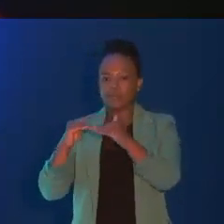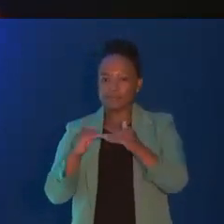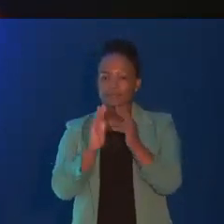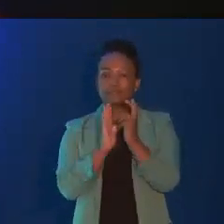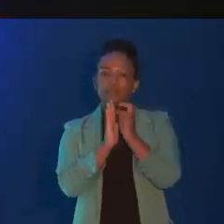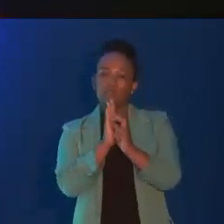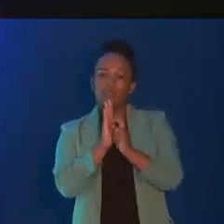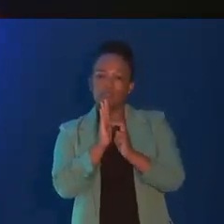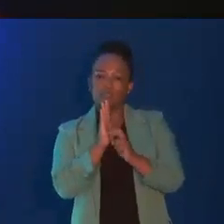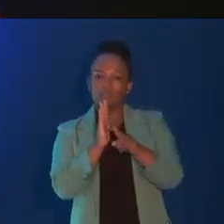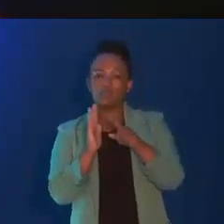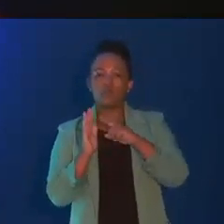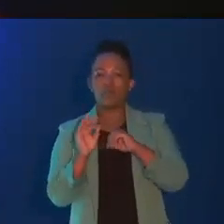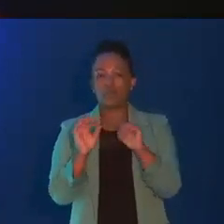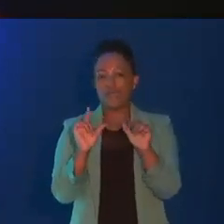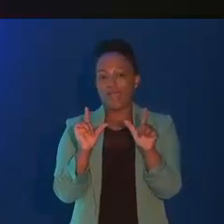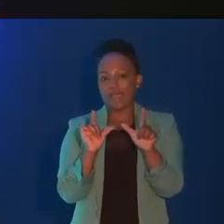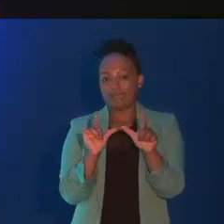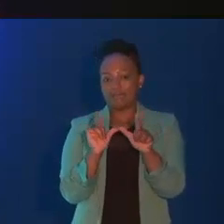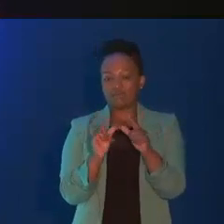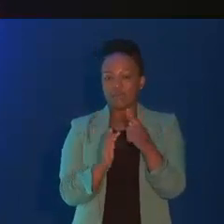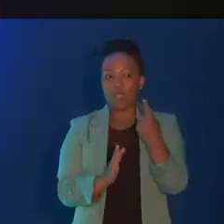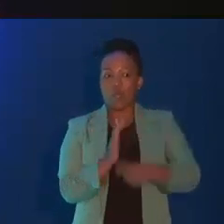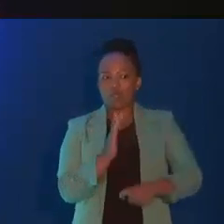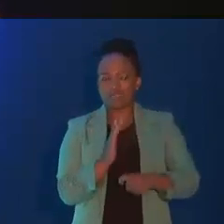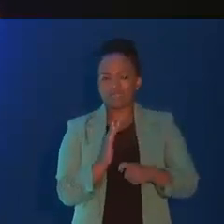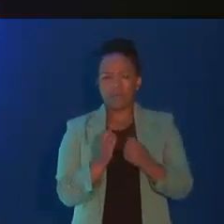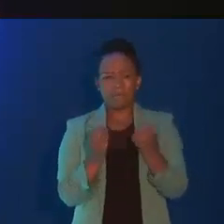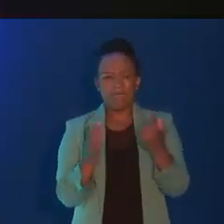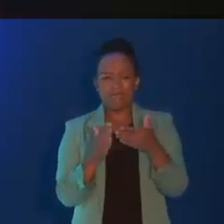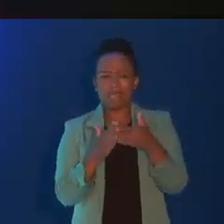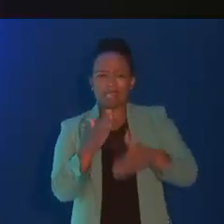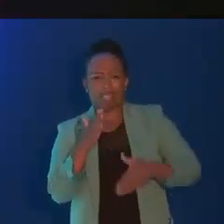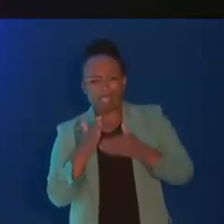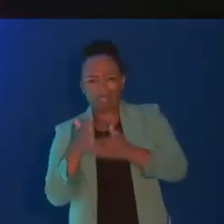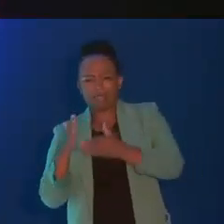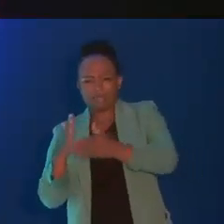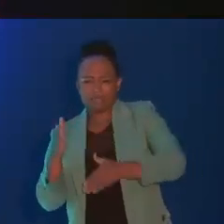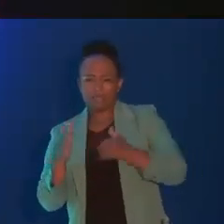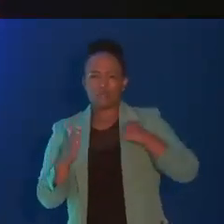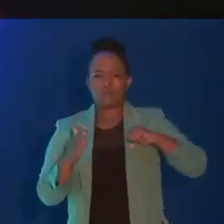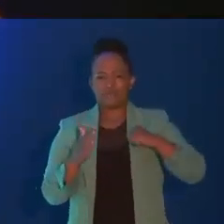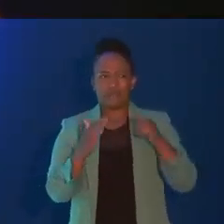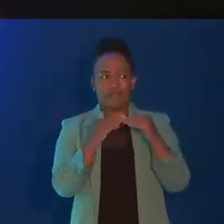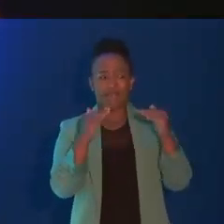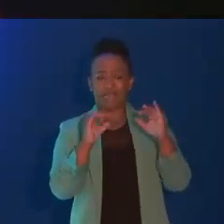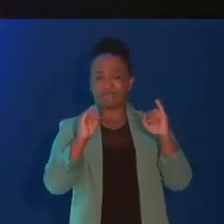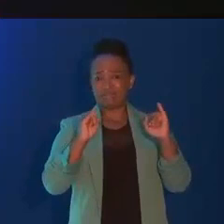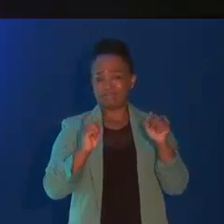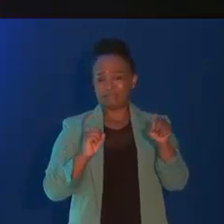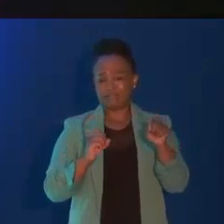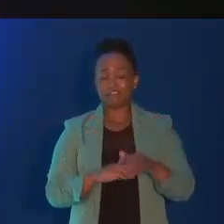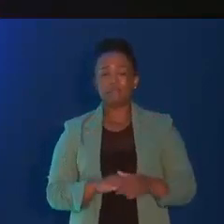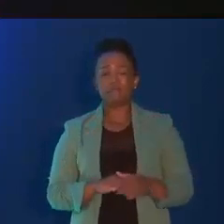reduces onerous licensing costs and bottlenecks, especially at municipal level. We are